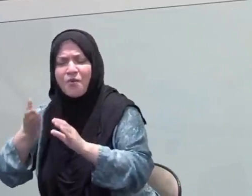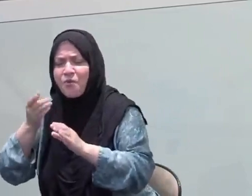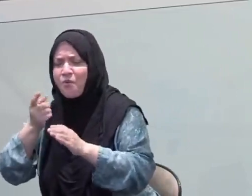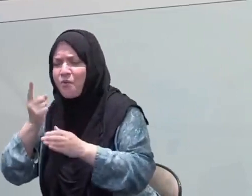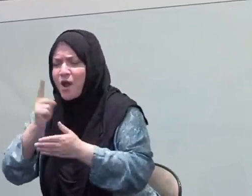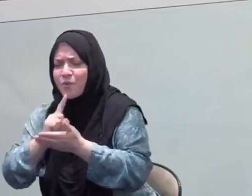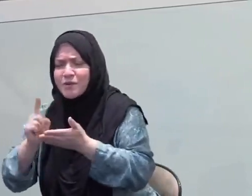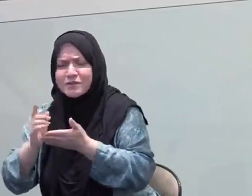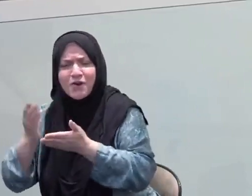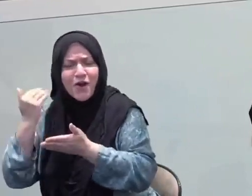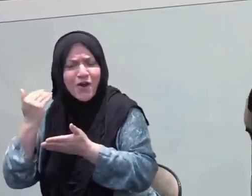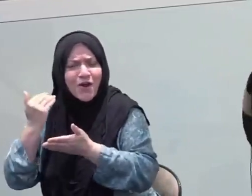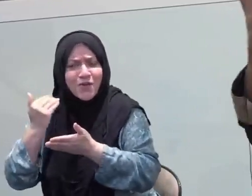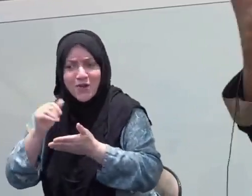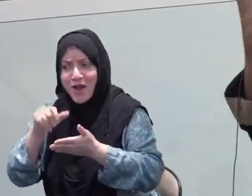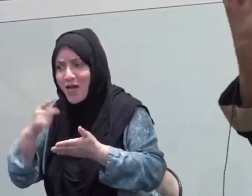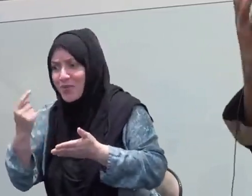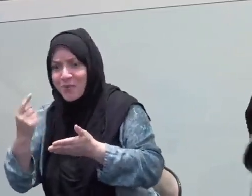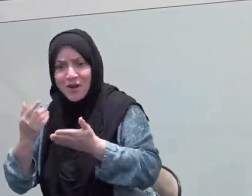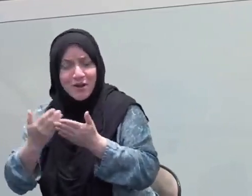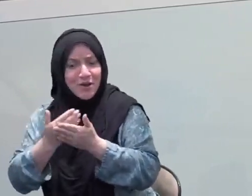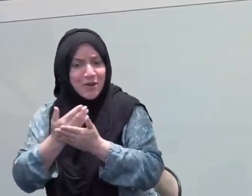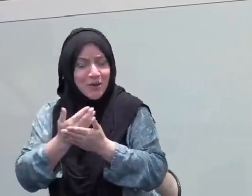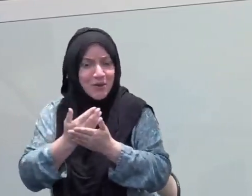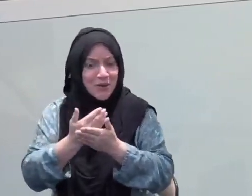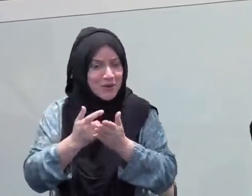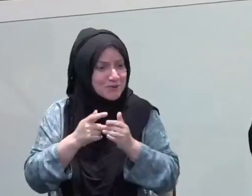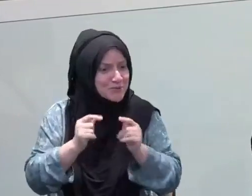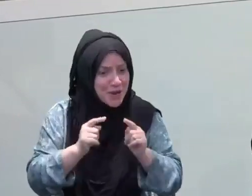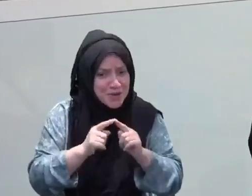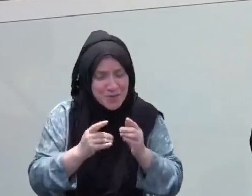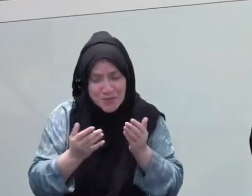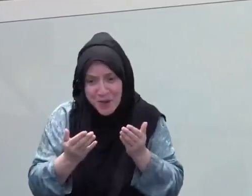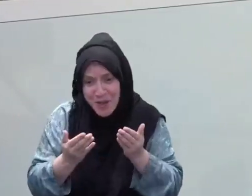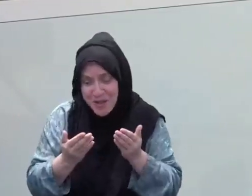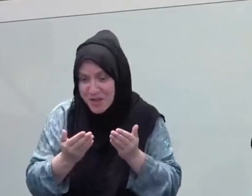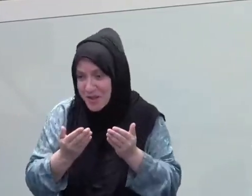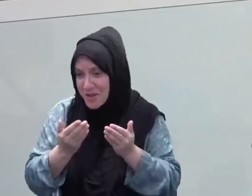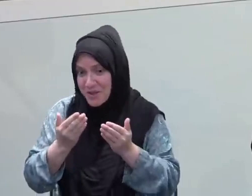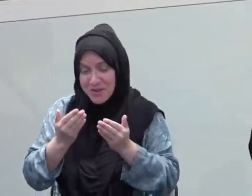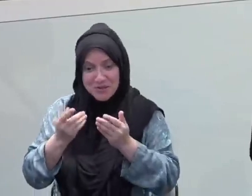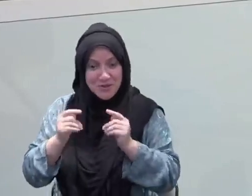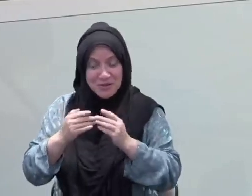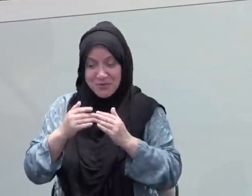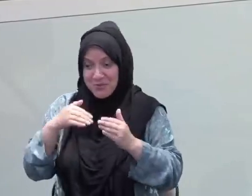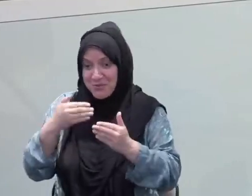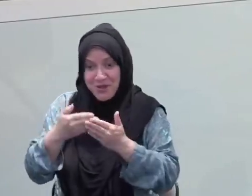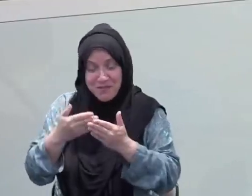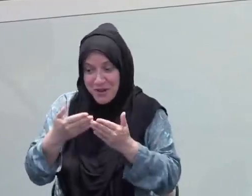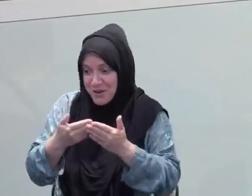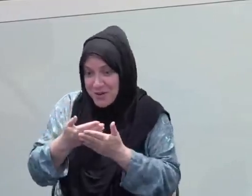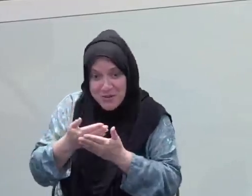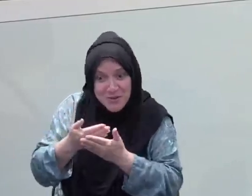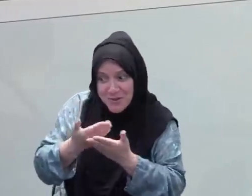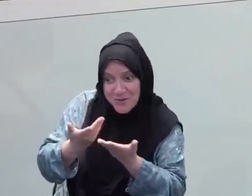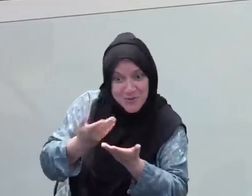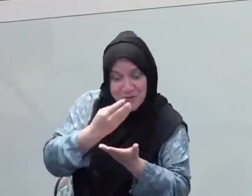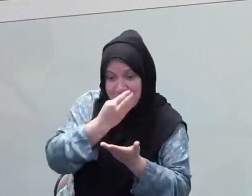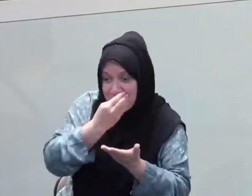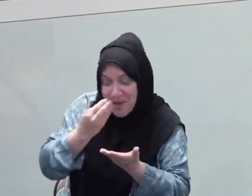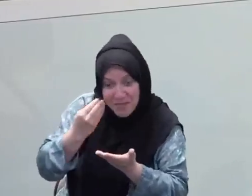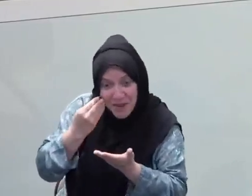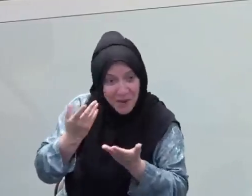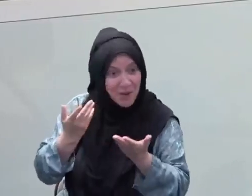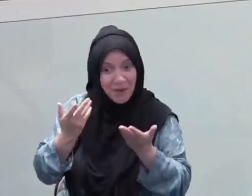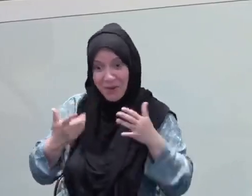how to pray, and they have the daunting element of Ramadan. They don't know how to read alf bataya, and they're hearing about the month of Qur'an, and